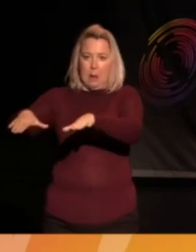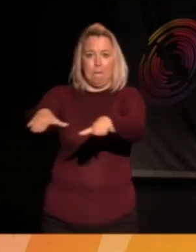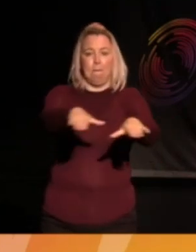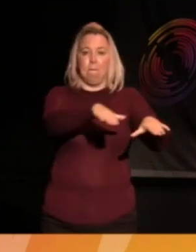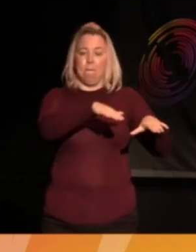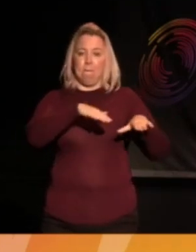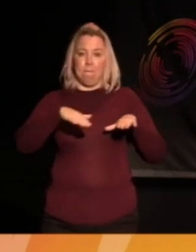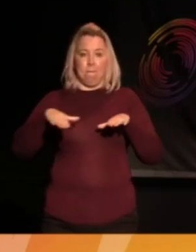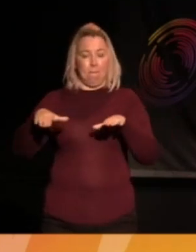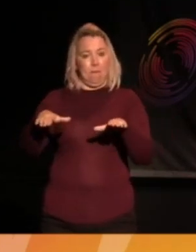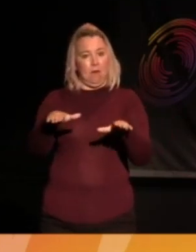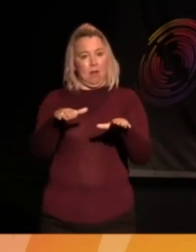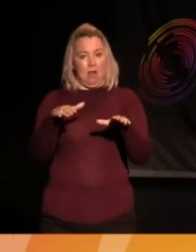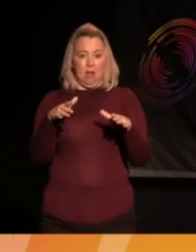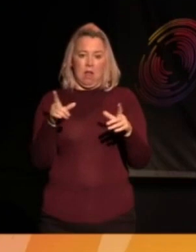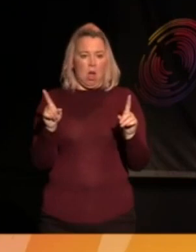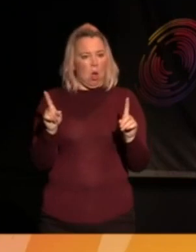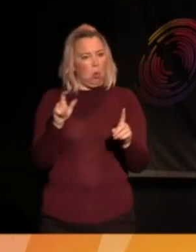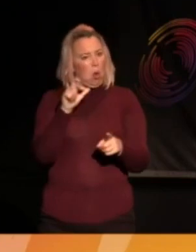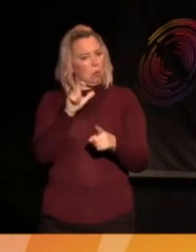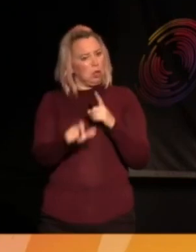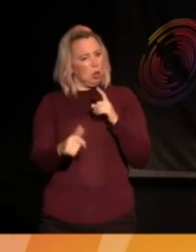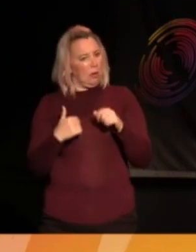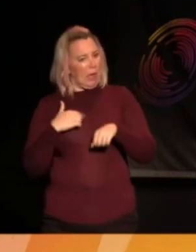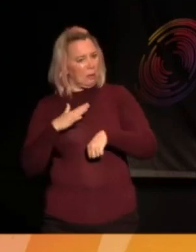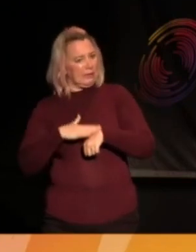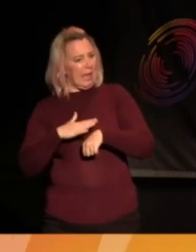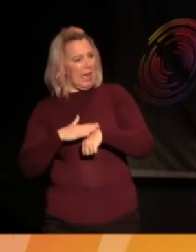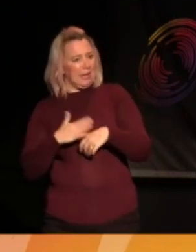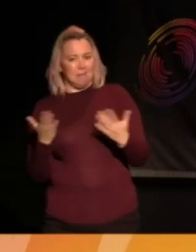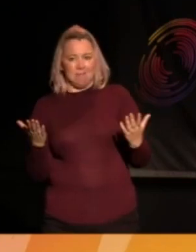that had evaporated, what would we do with our time?